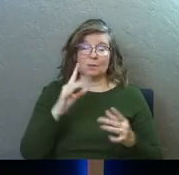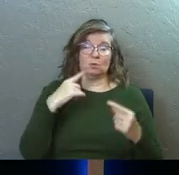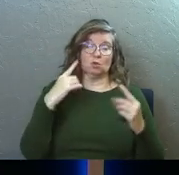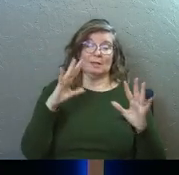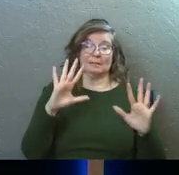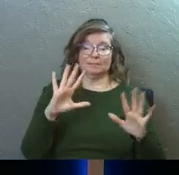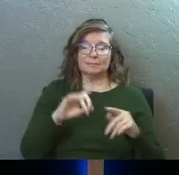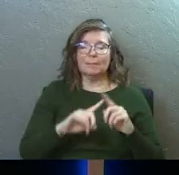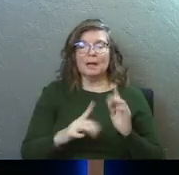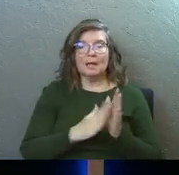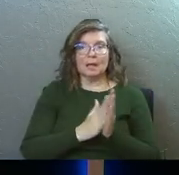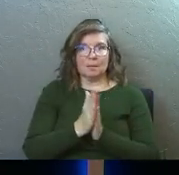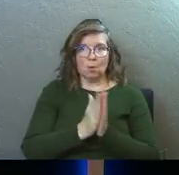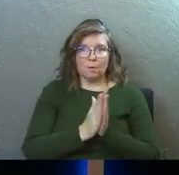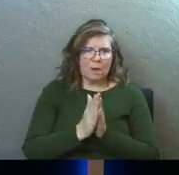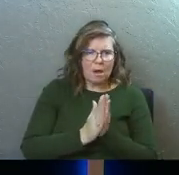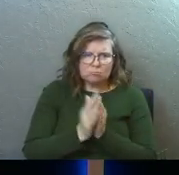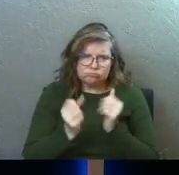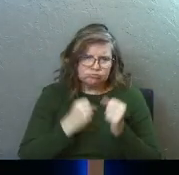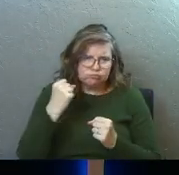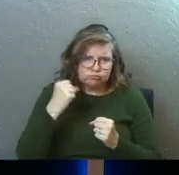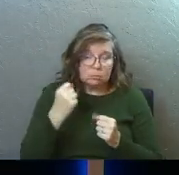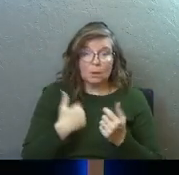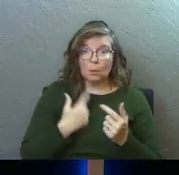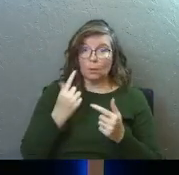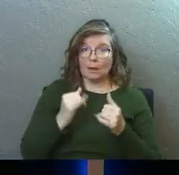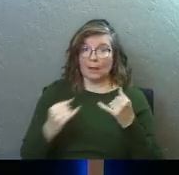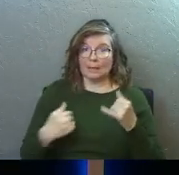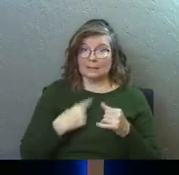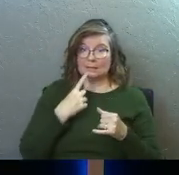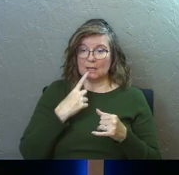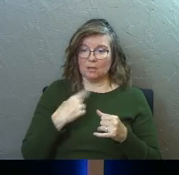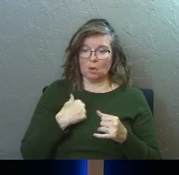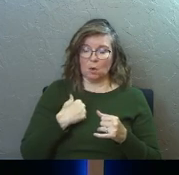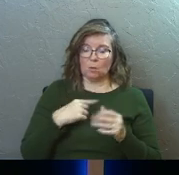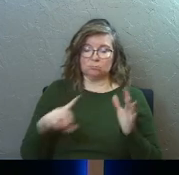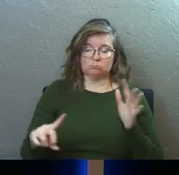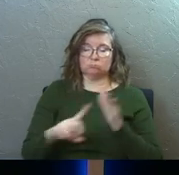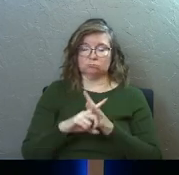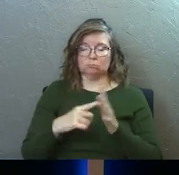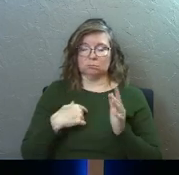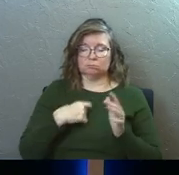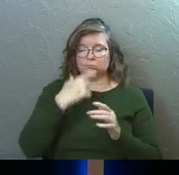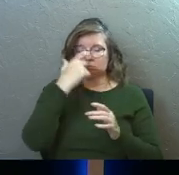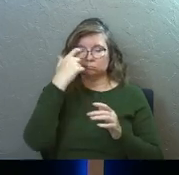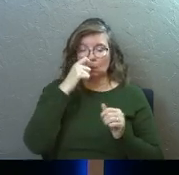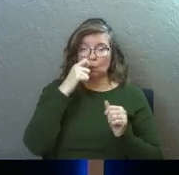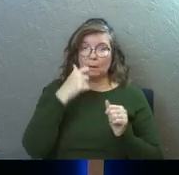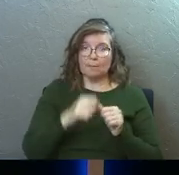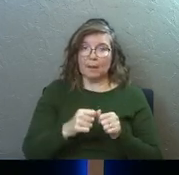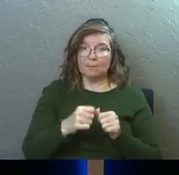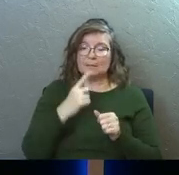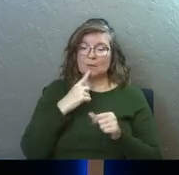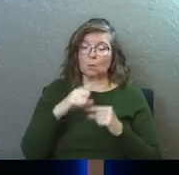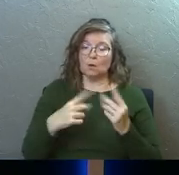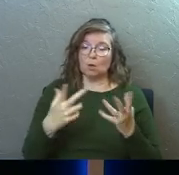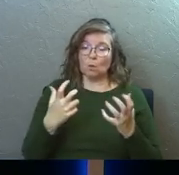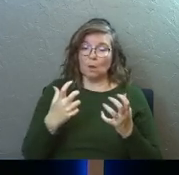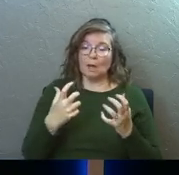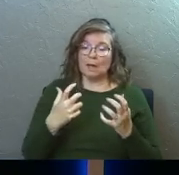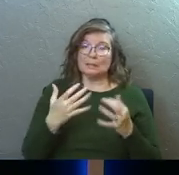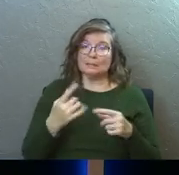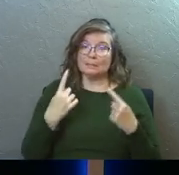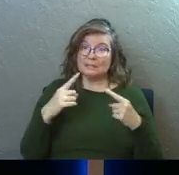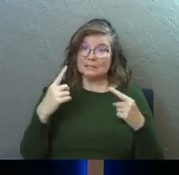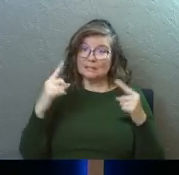crazy, you guys. But it motivated us. But one line he said in the video that always stood out to me and that I remember to today is, he said, when you want to be